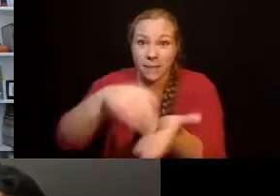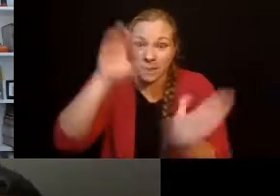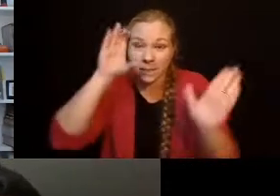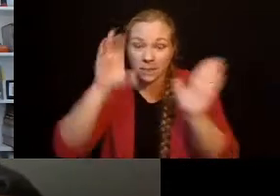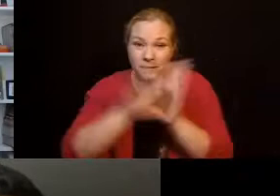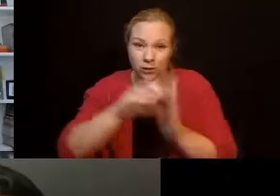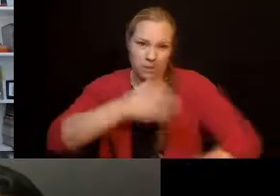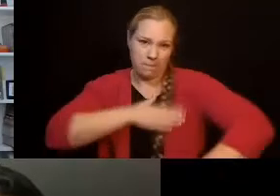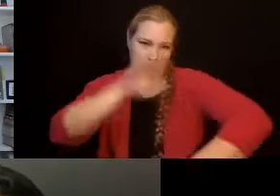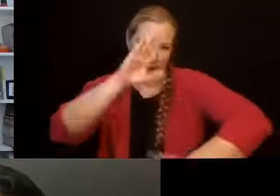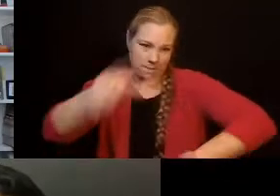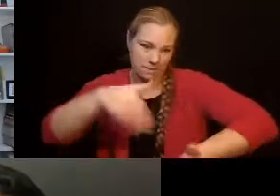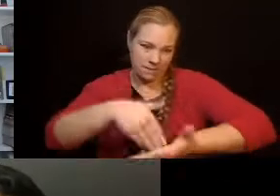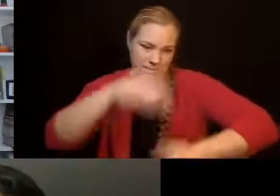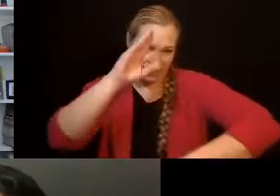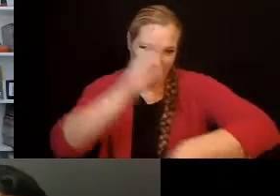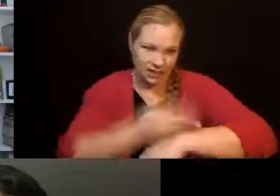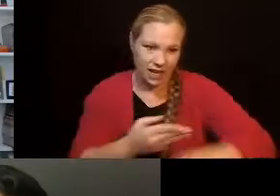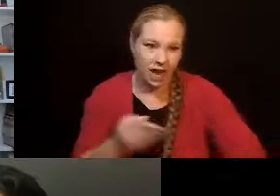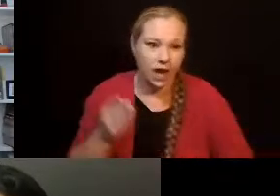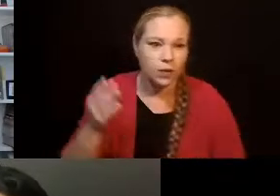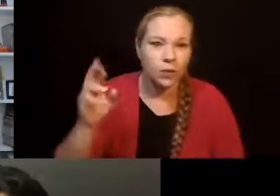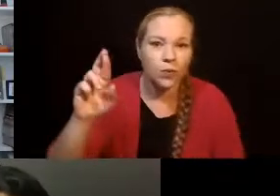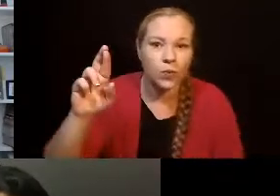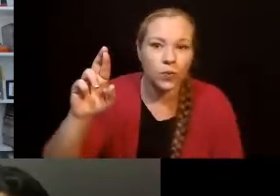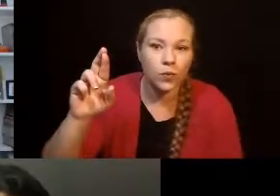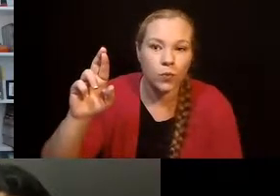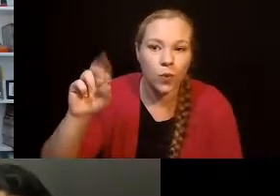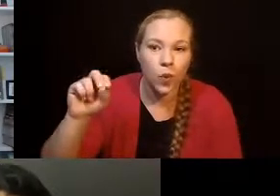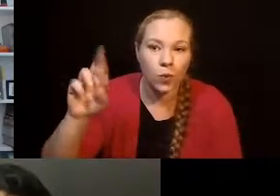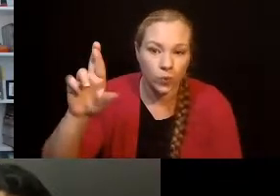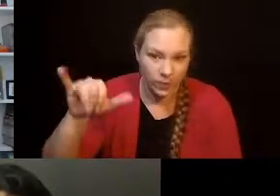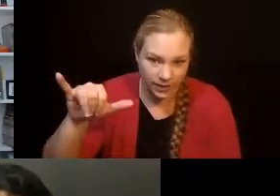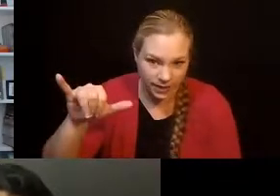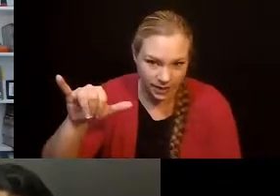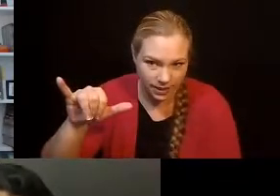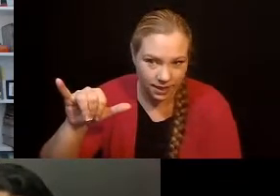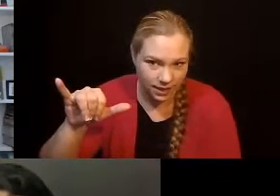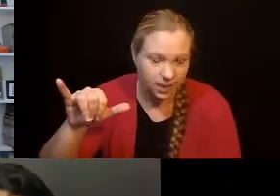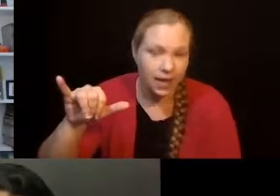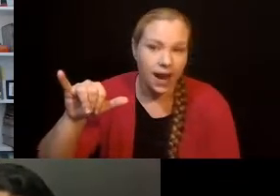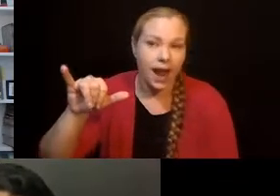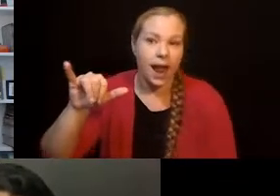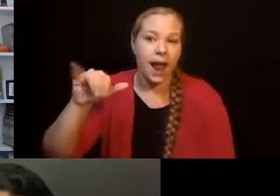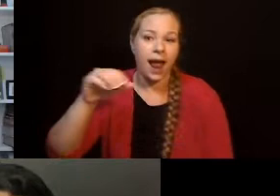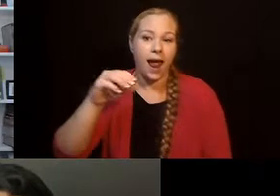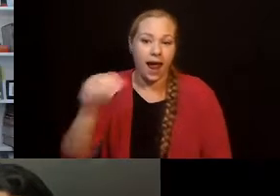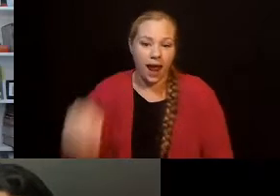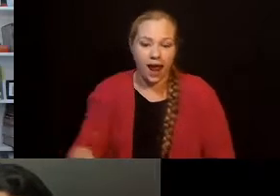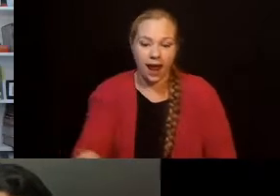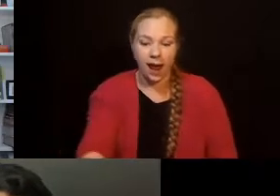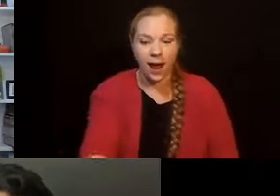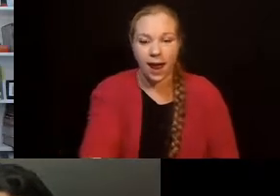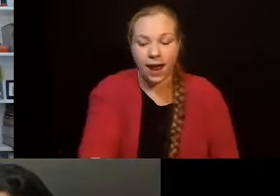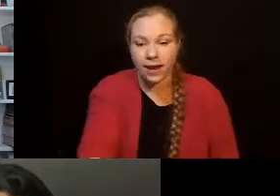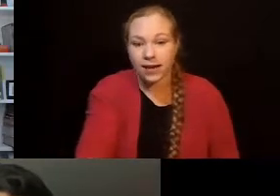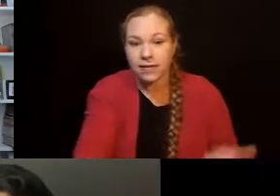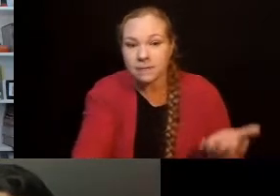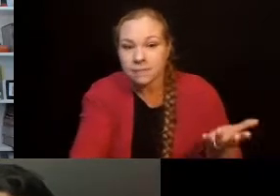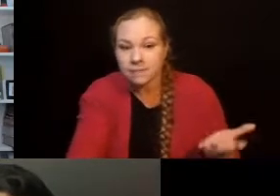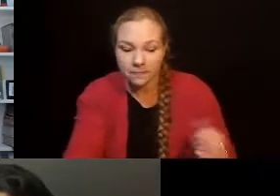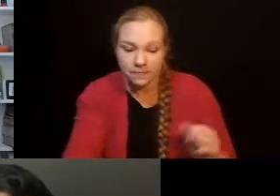Um, and one of his biggest struggles during, uh,